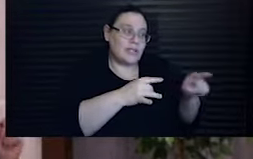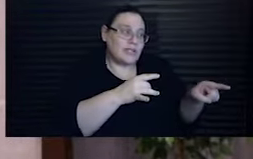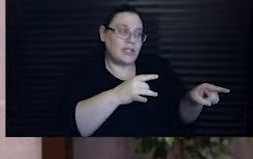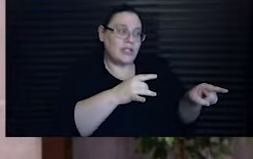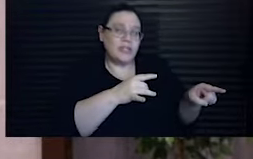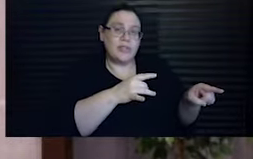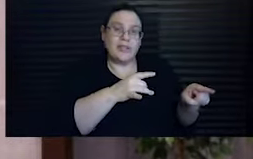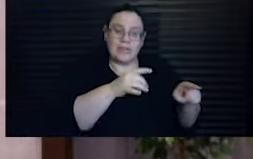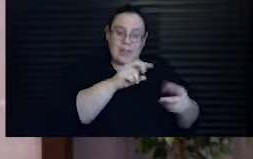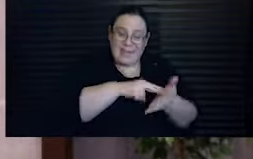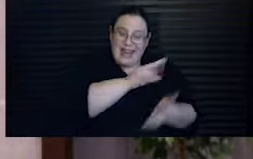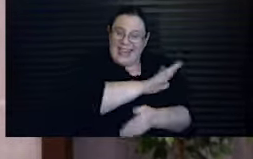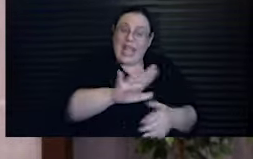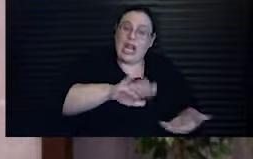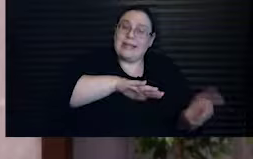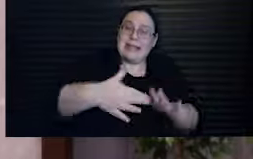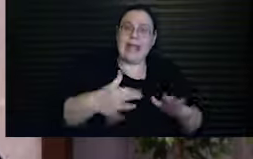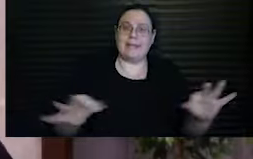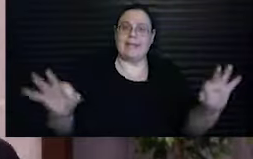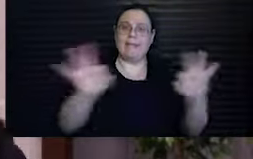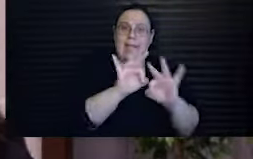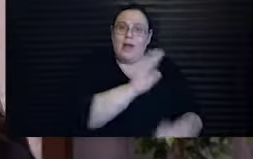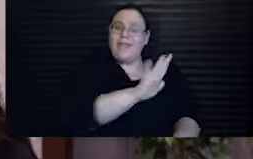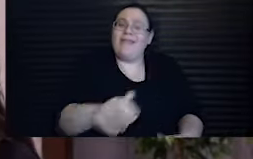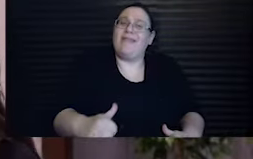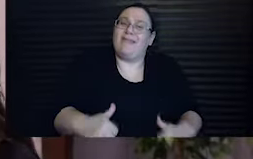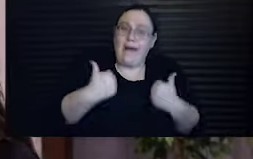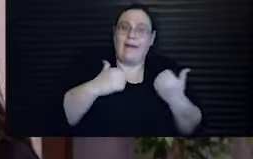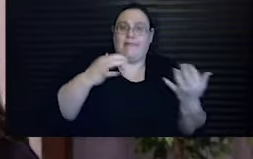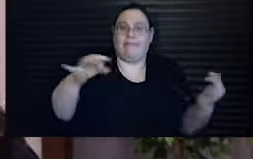their deaths would matter and their lives would matter too.